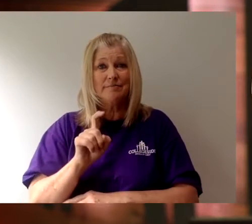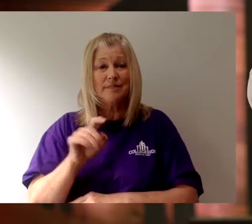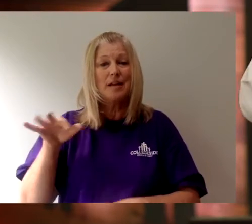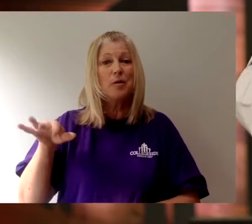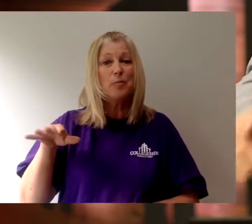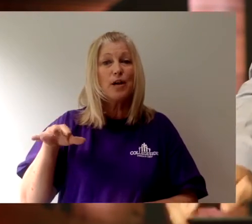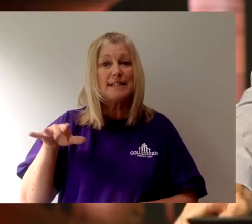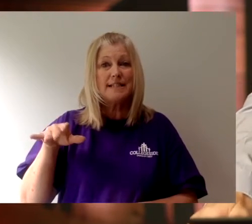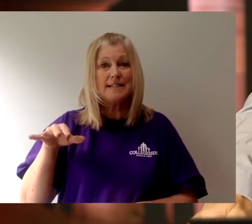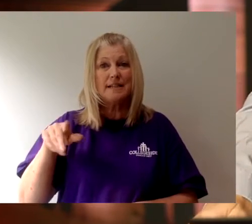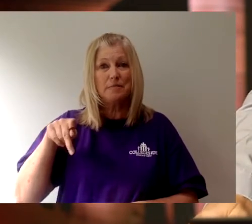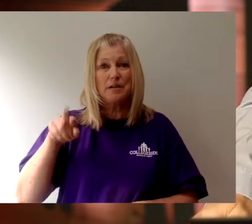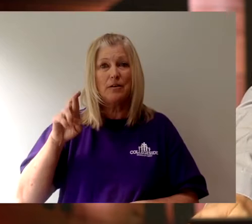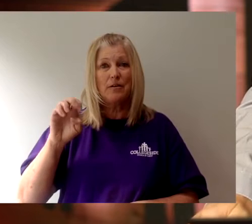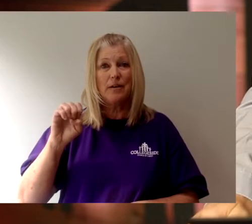Presence.